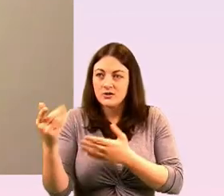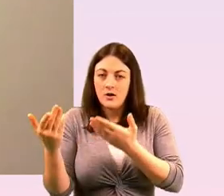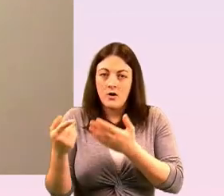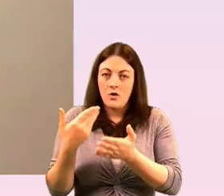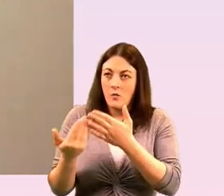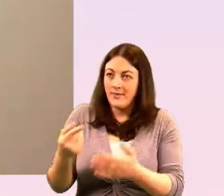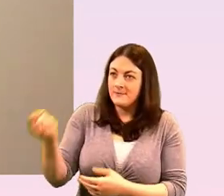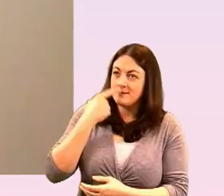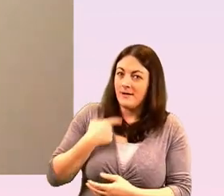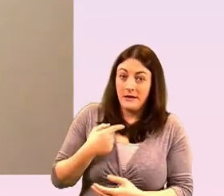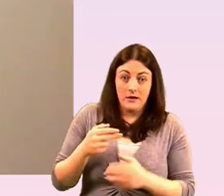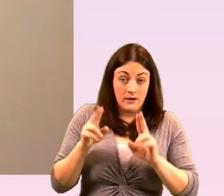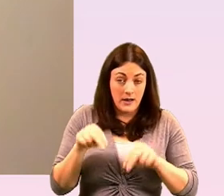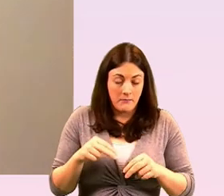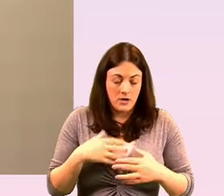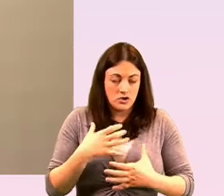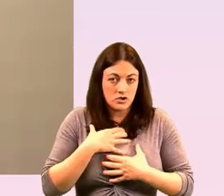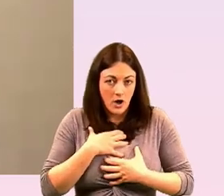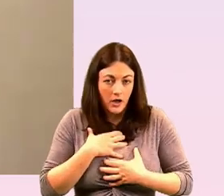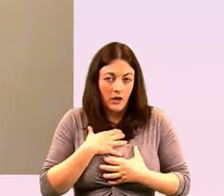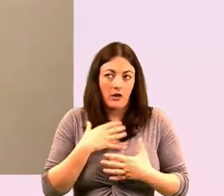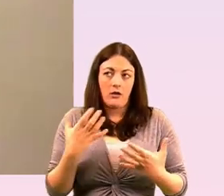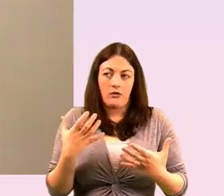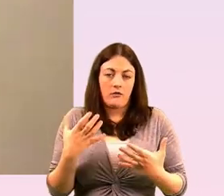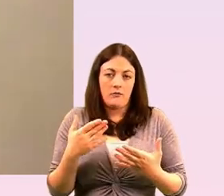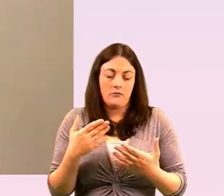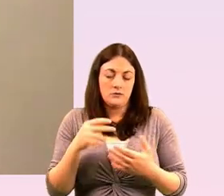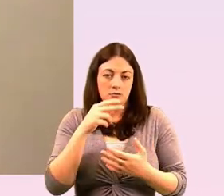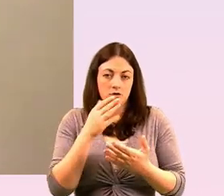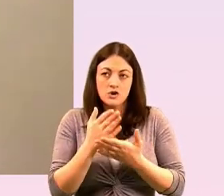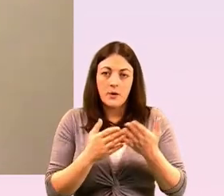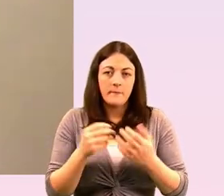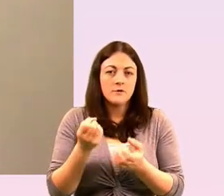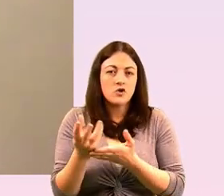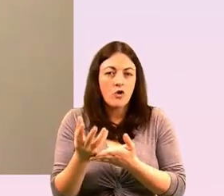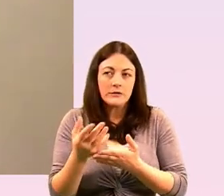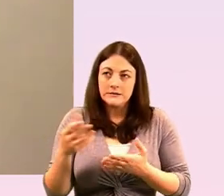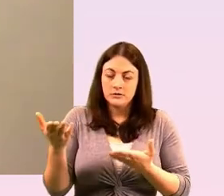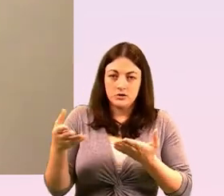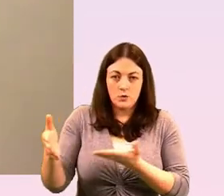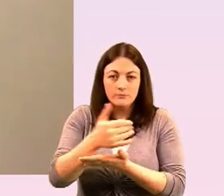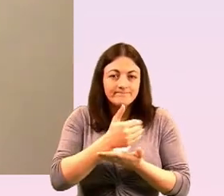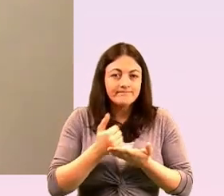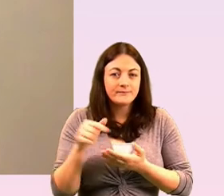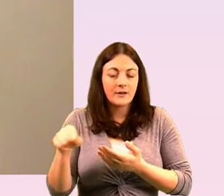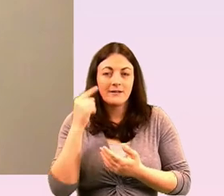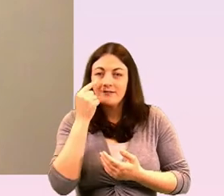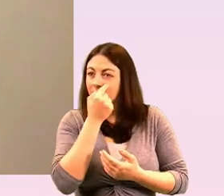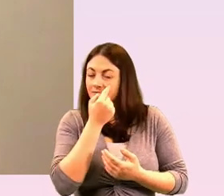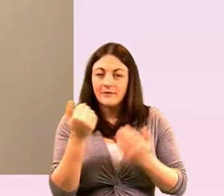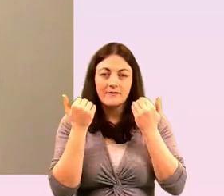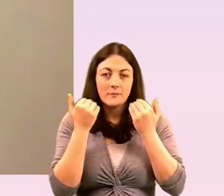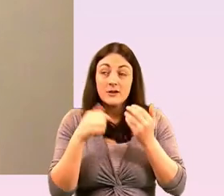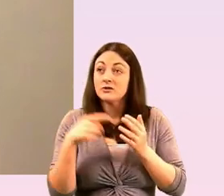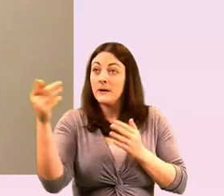if not harrowing examples given today and then how do we bring that information to donors and say you know you have an interest in